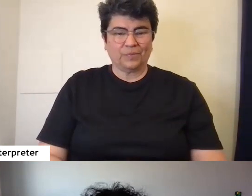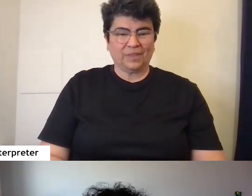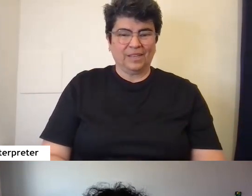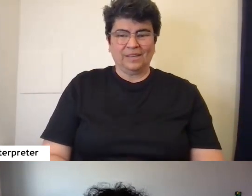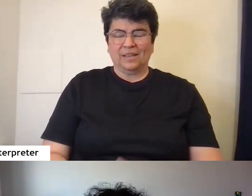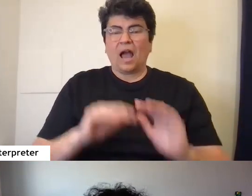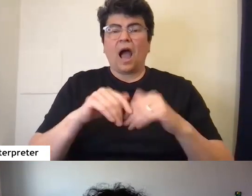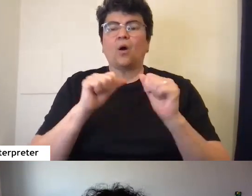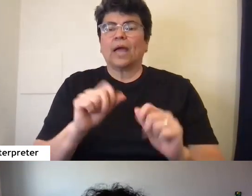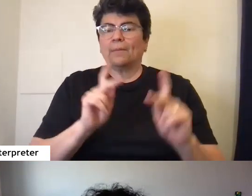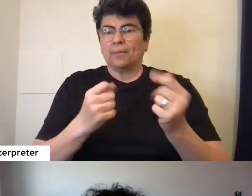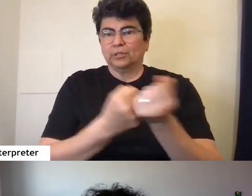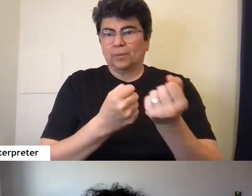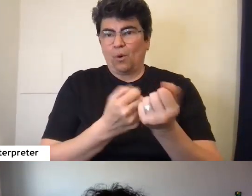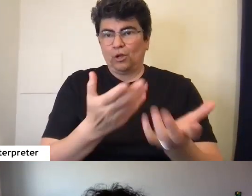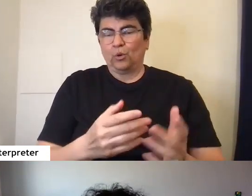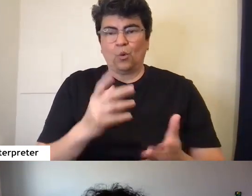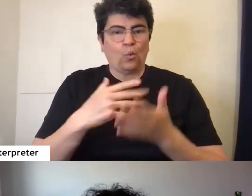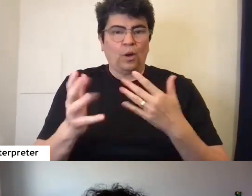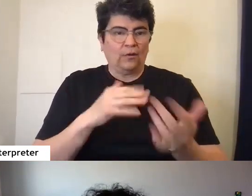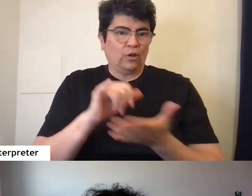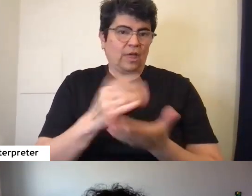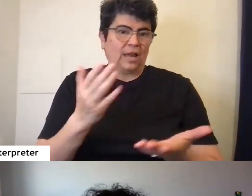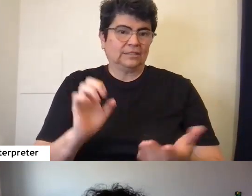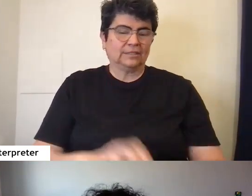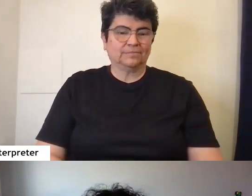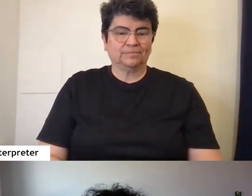How can people support you in whatever that might be.